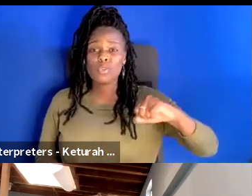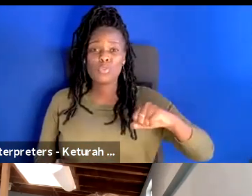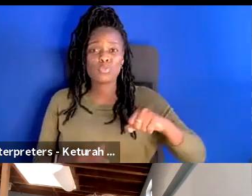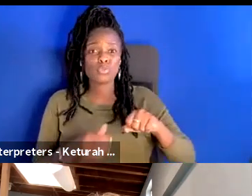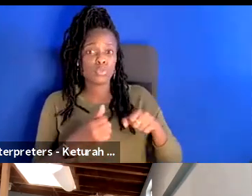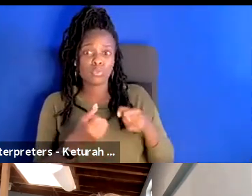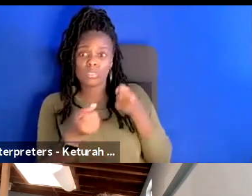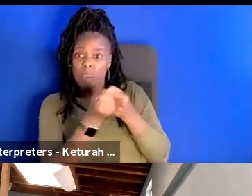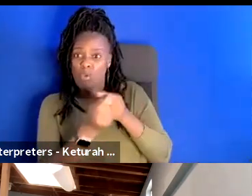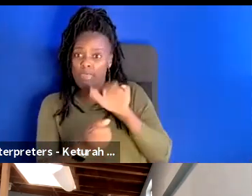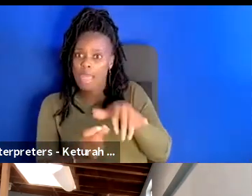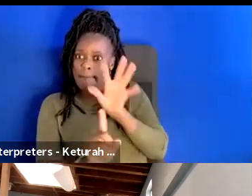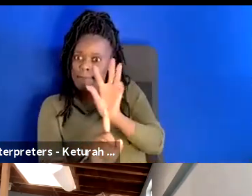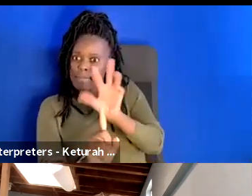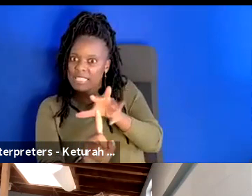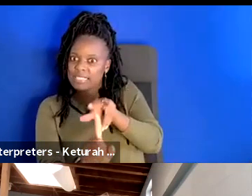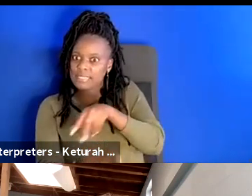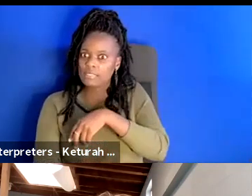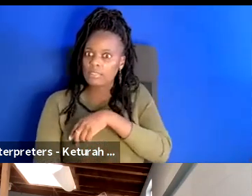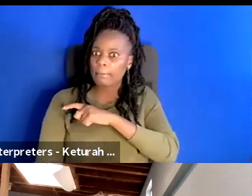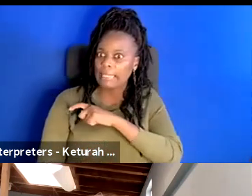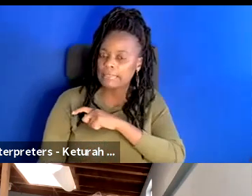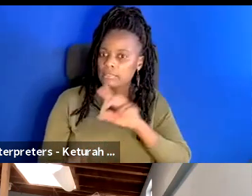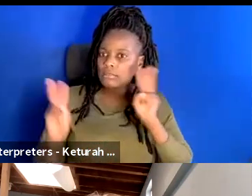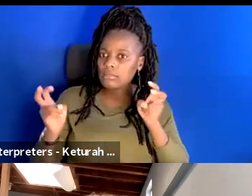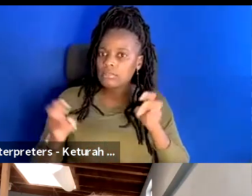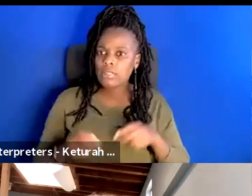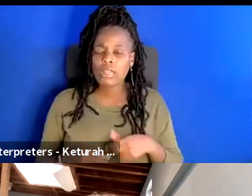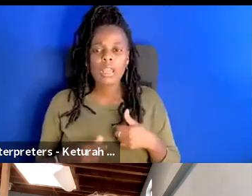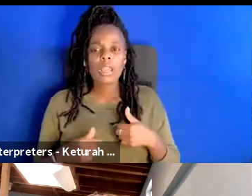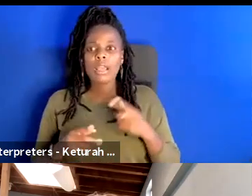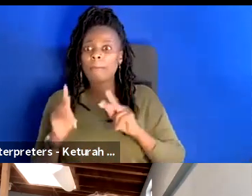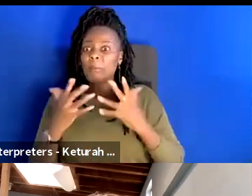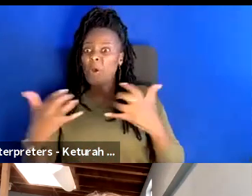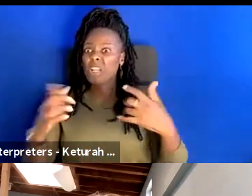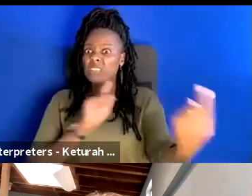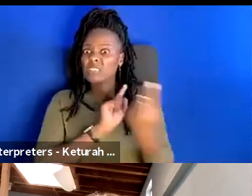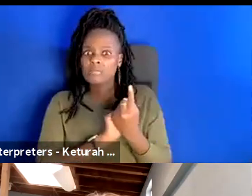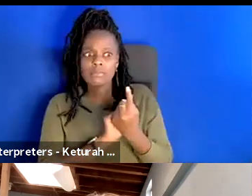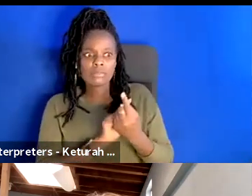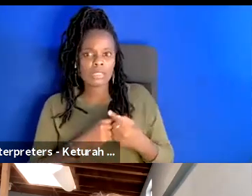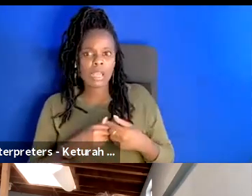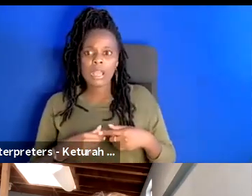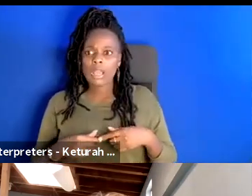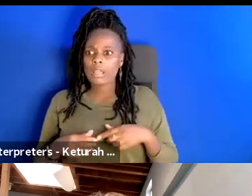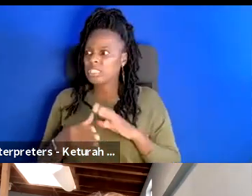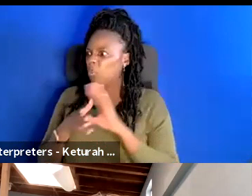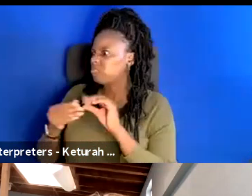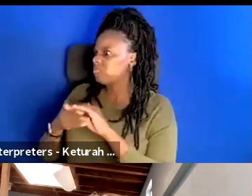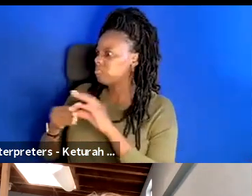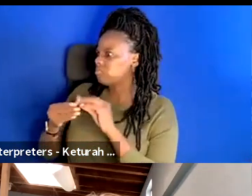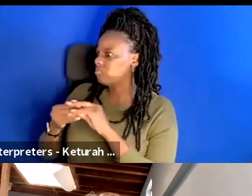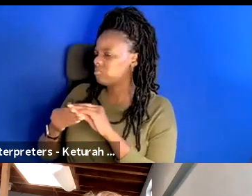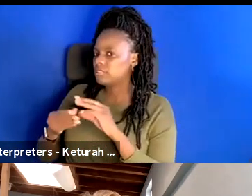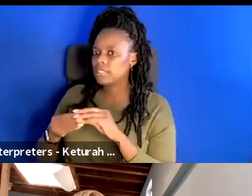so when white patrons come to me and kind of do like the white person lean in to to be like oh this is going on um